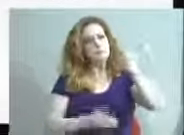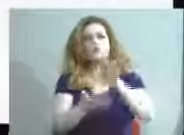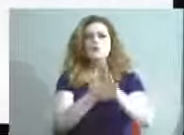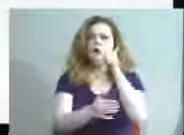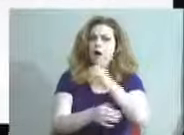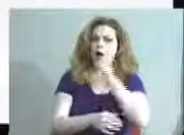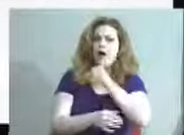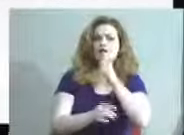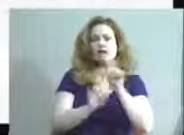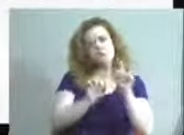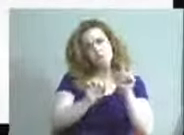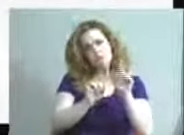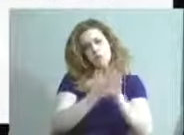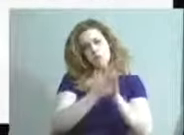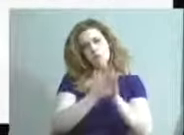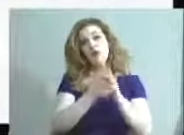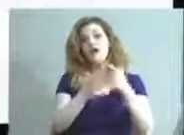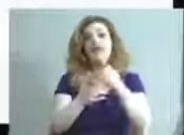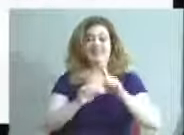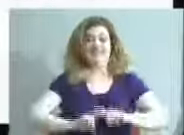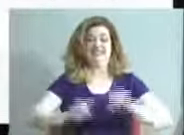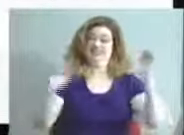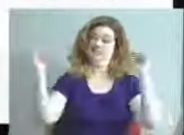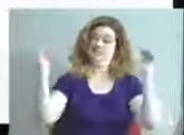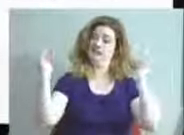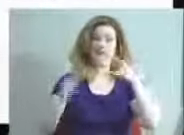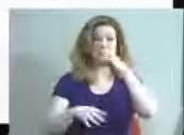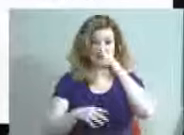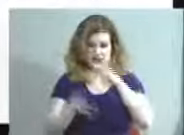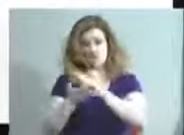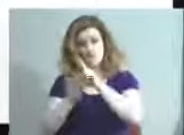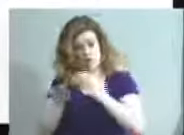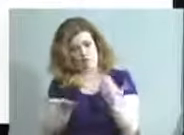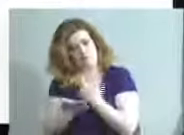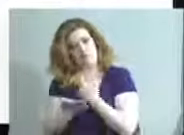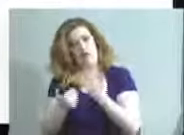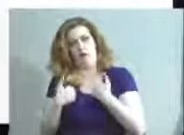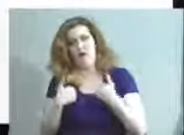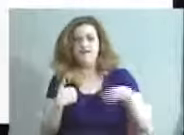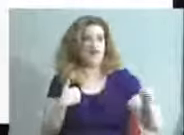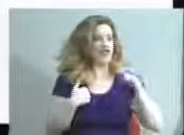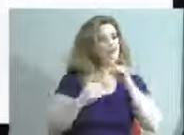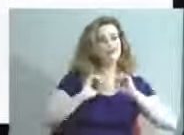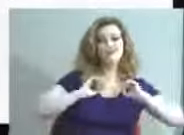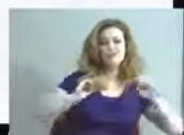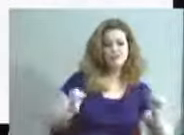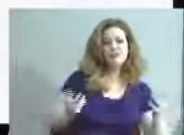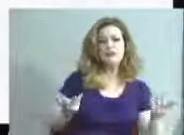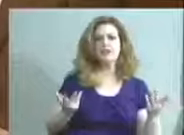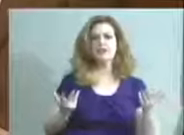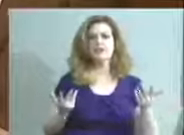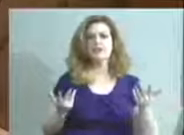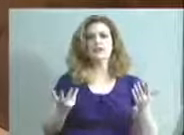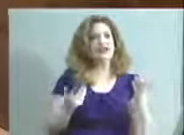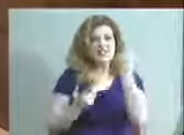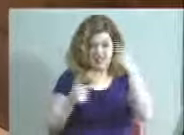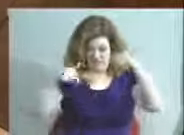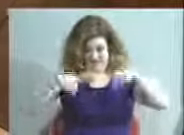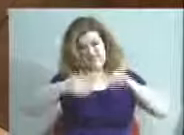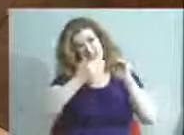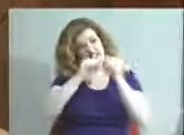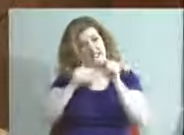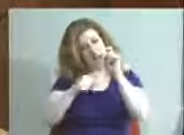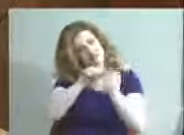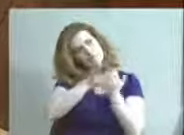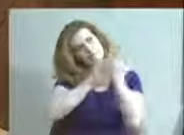with out-of-school time, and the difference between our kids that have the resources and that don't have the resources is something as a city that we've got to address.